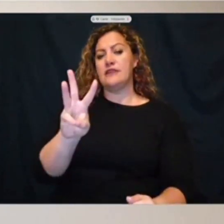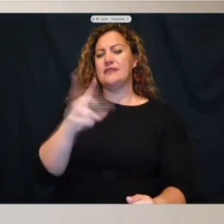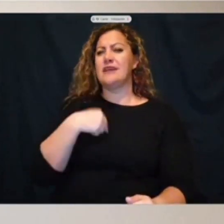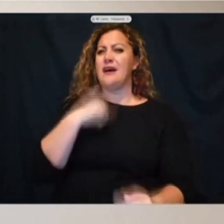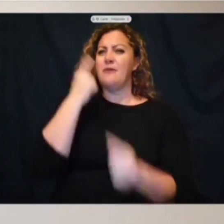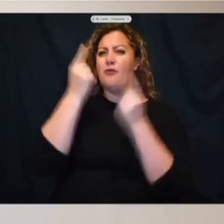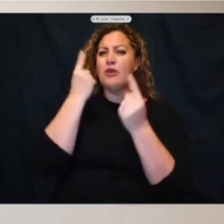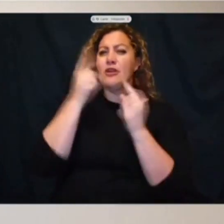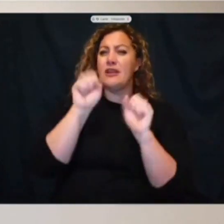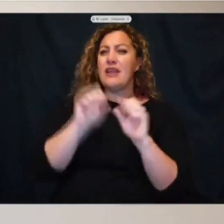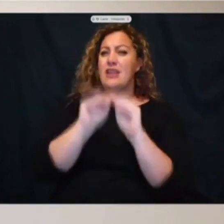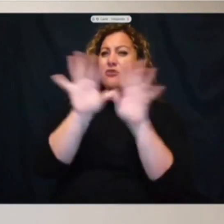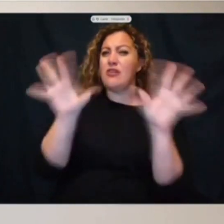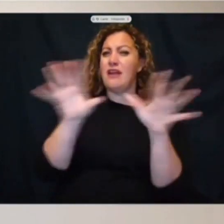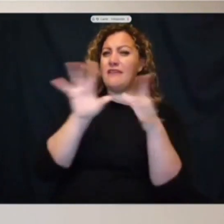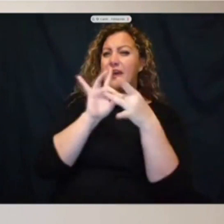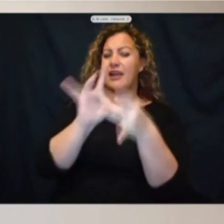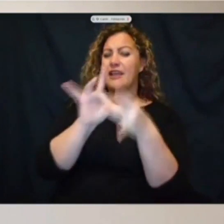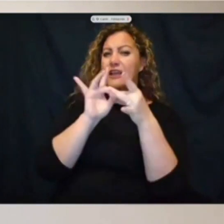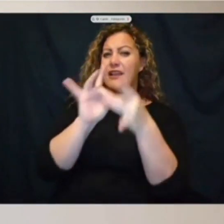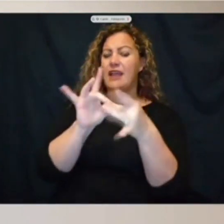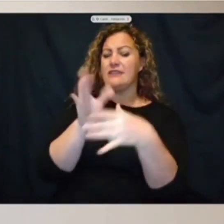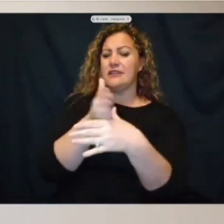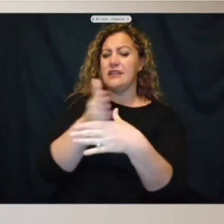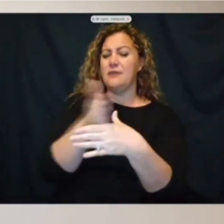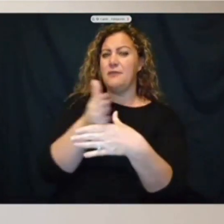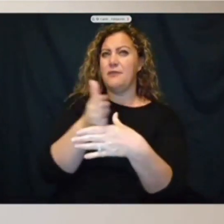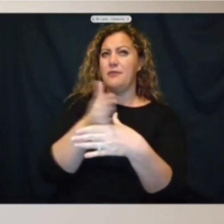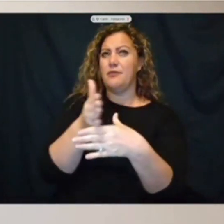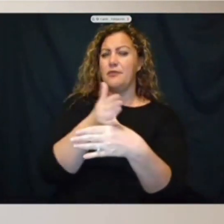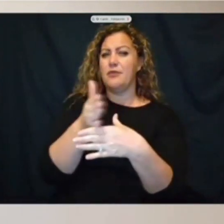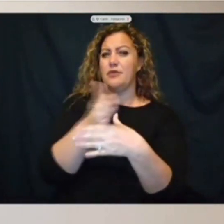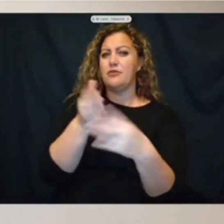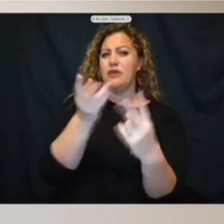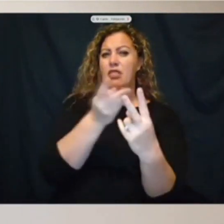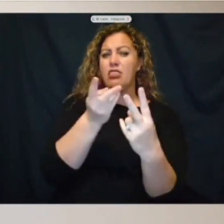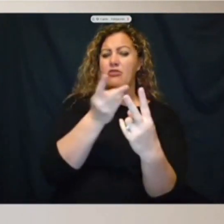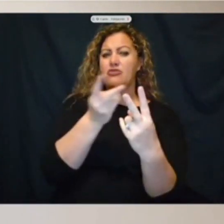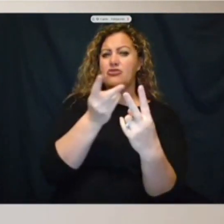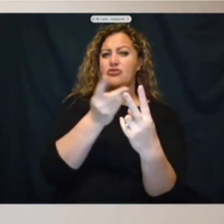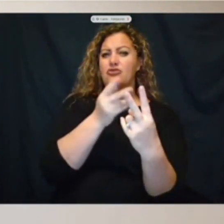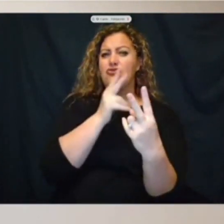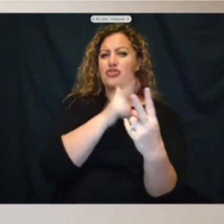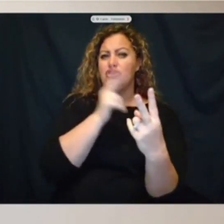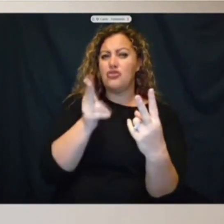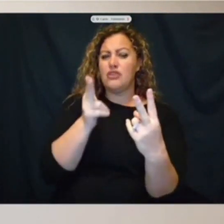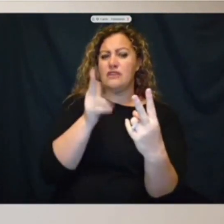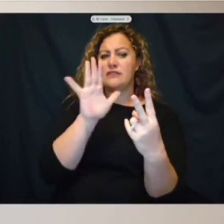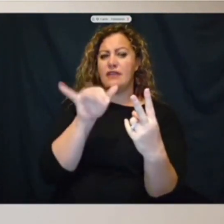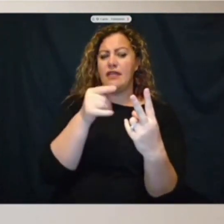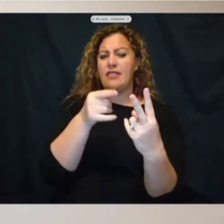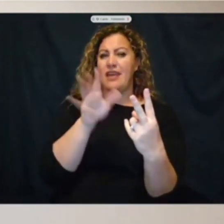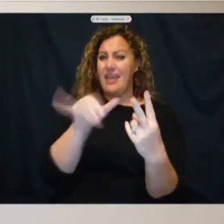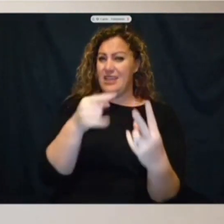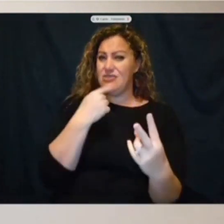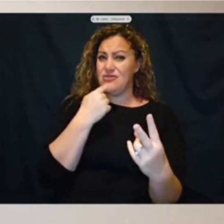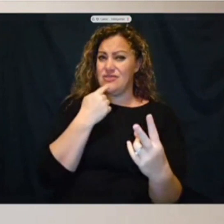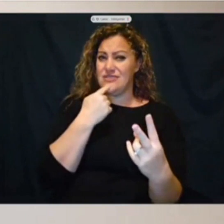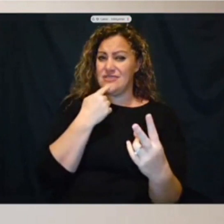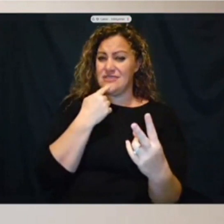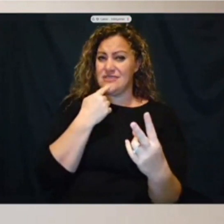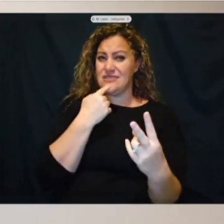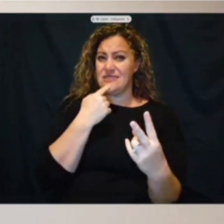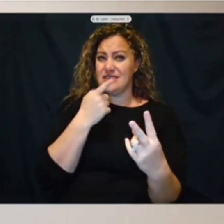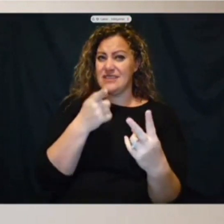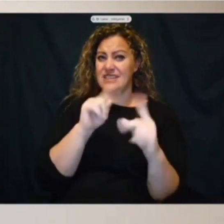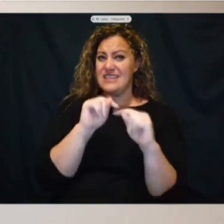the connection between the two shootings, the one where, and you said it was teens. Can you